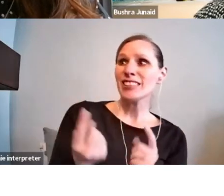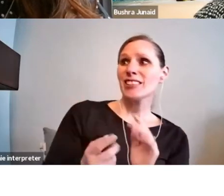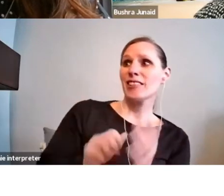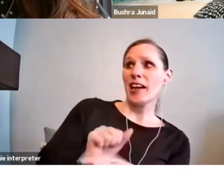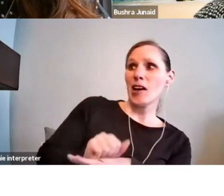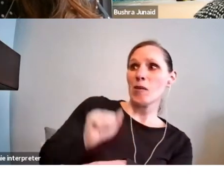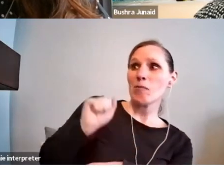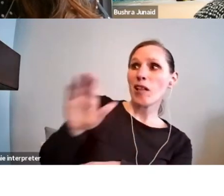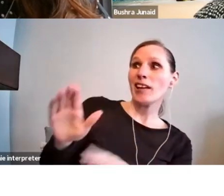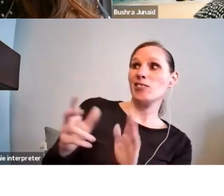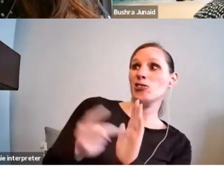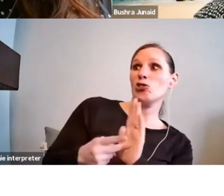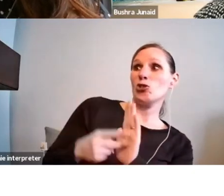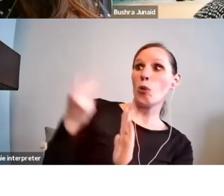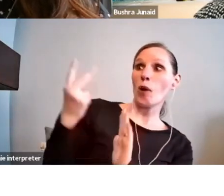writer?